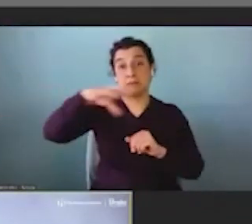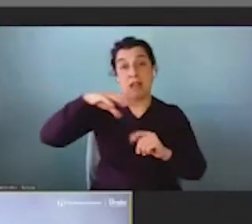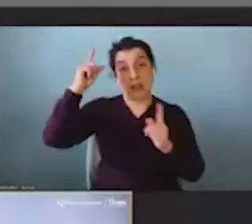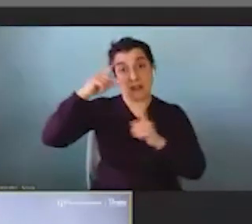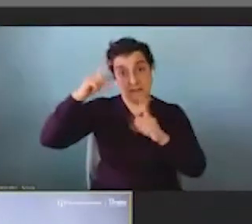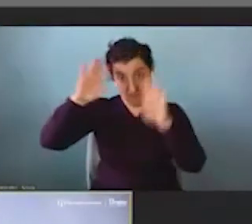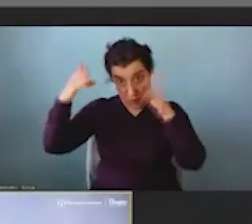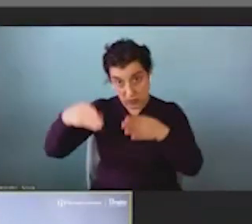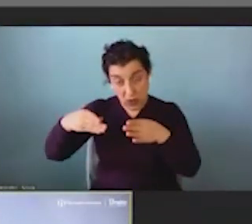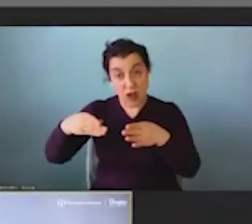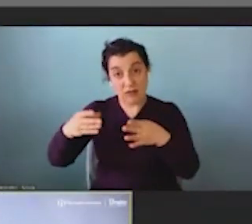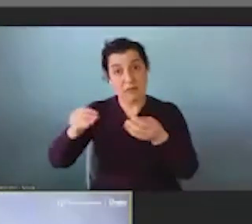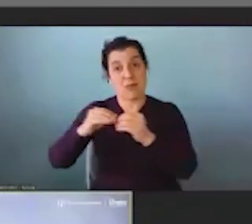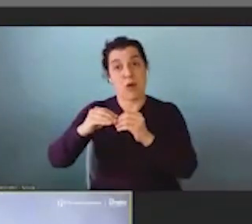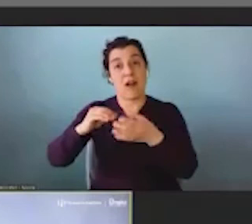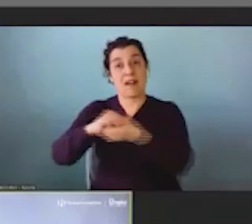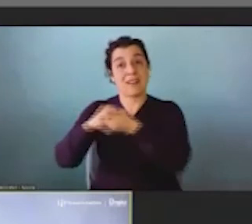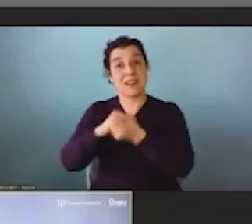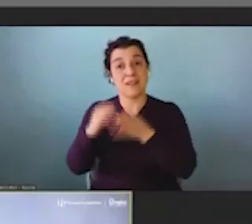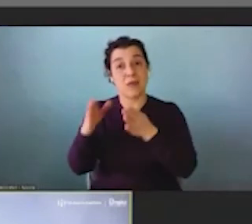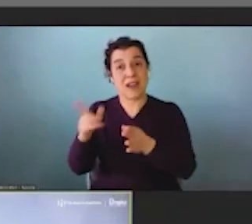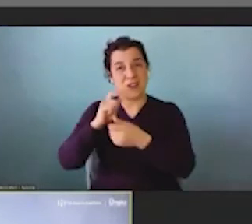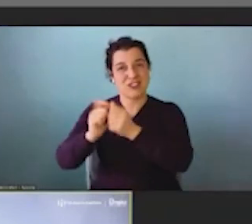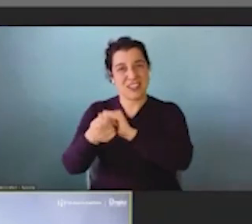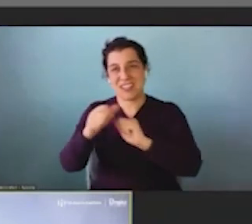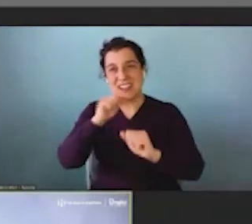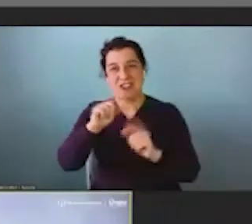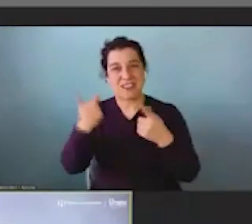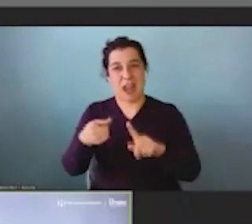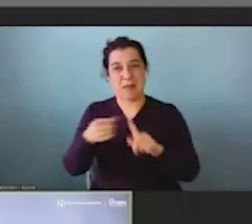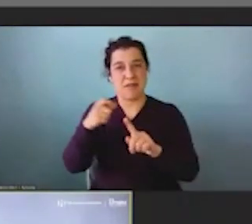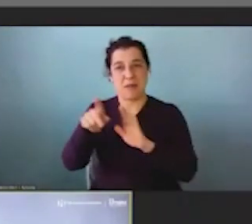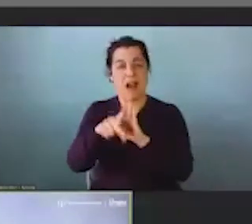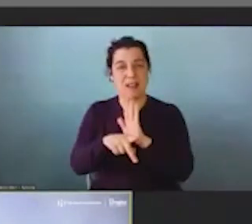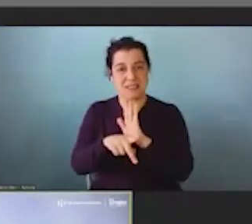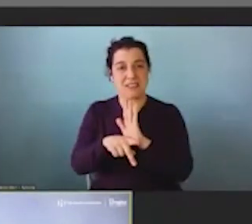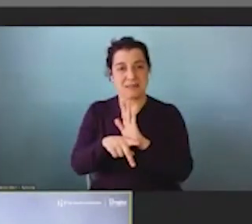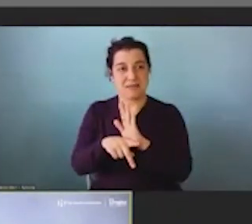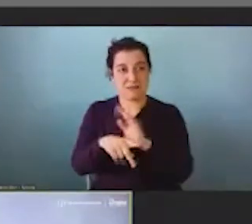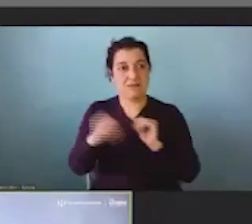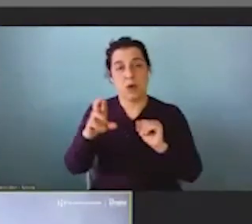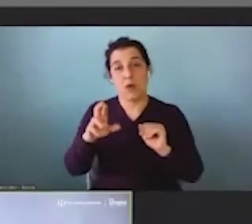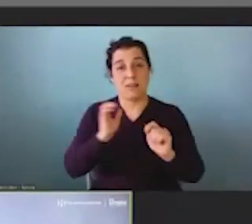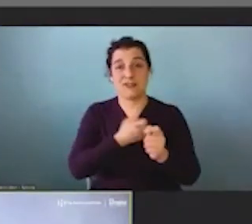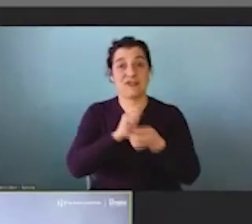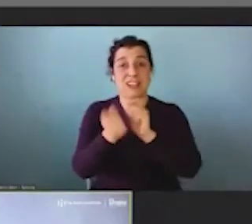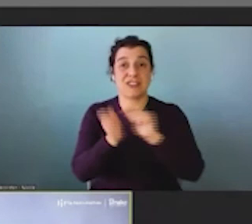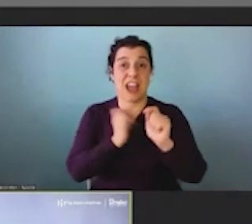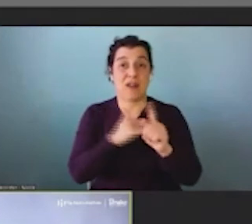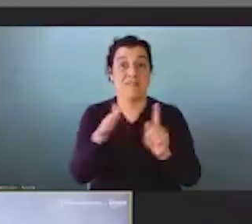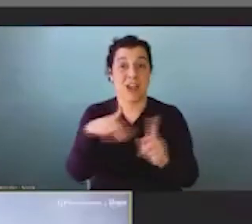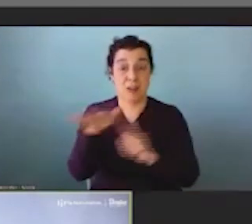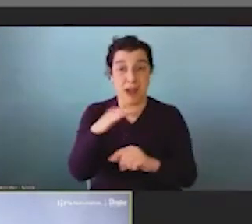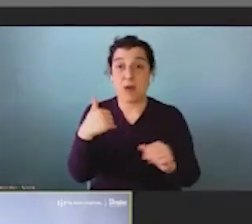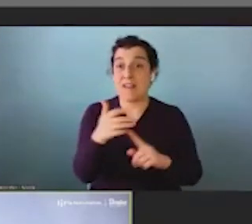kind of a more collective way of changing things. It's not just going to happen through policy or changing our environment. Okay, we have about